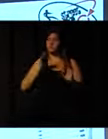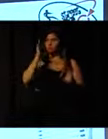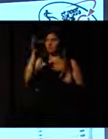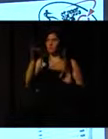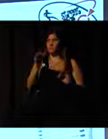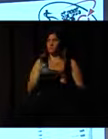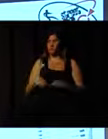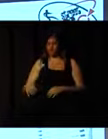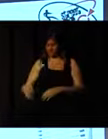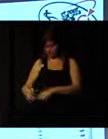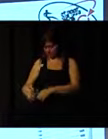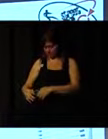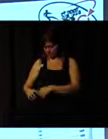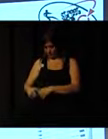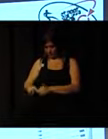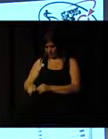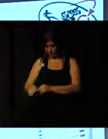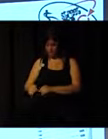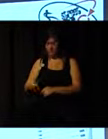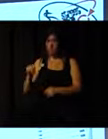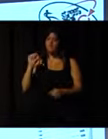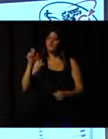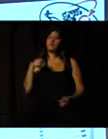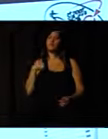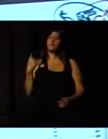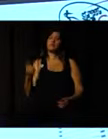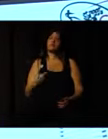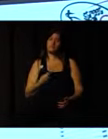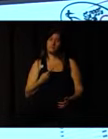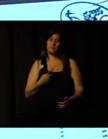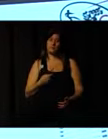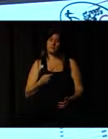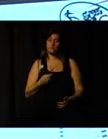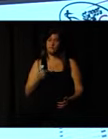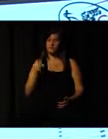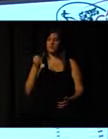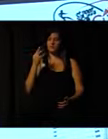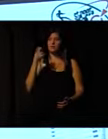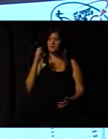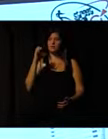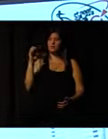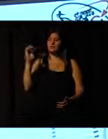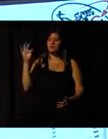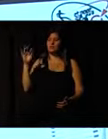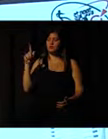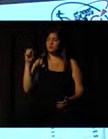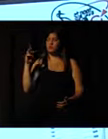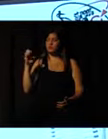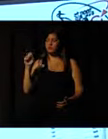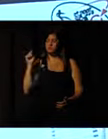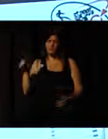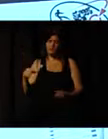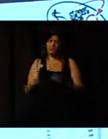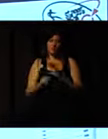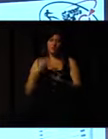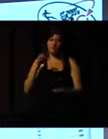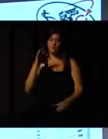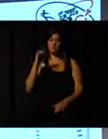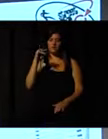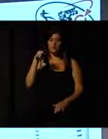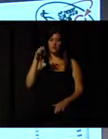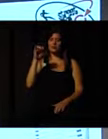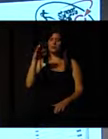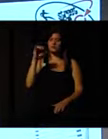So, who we are. We're street games. We're a national sports charity. So, we're a voluntary organization. We